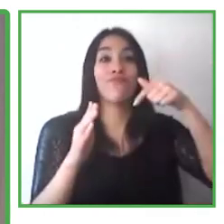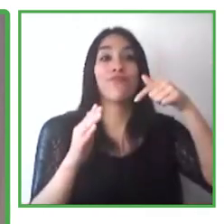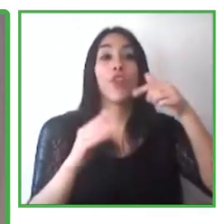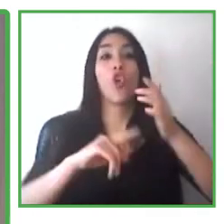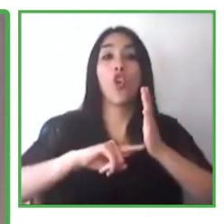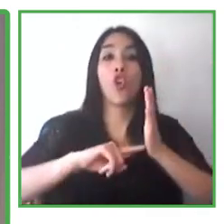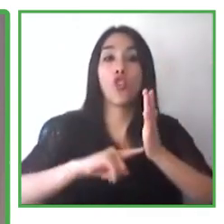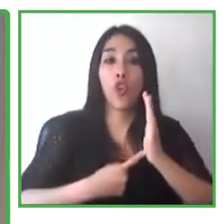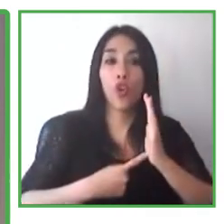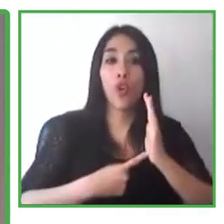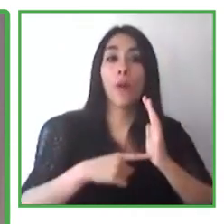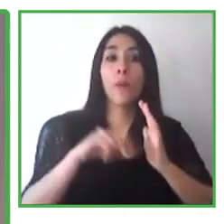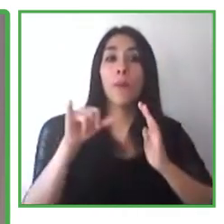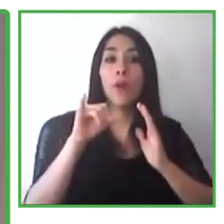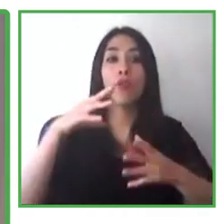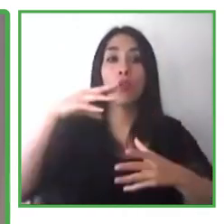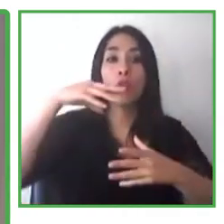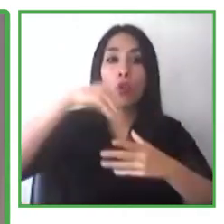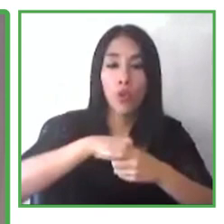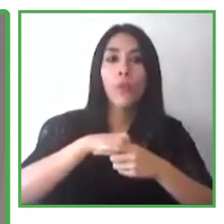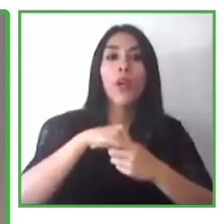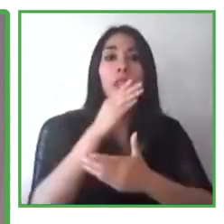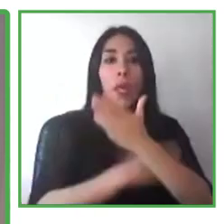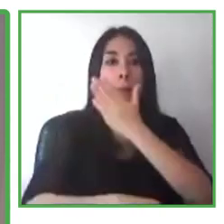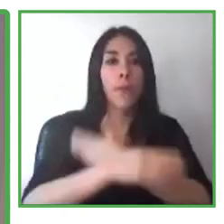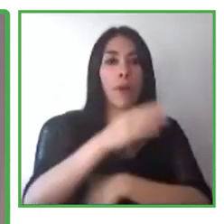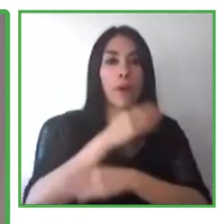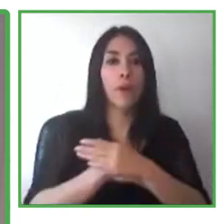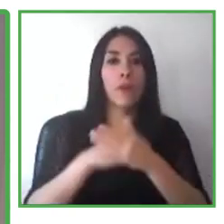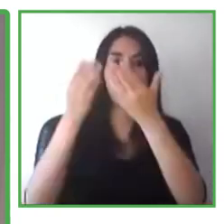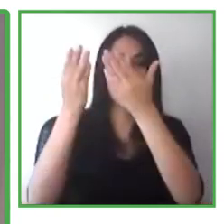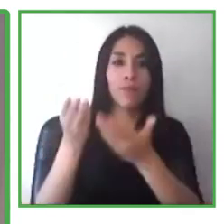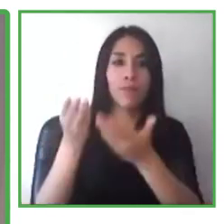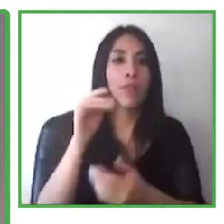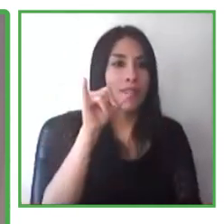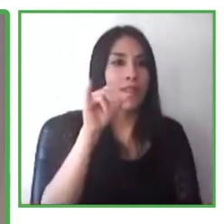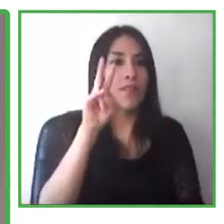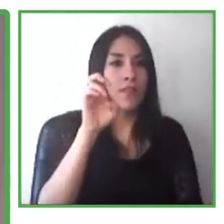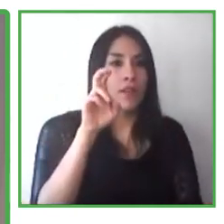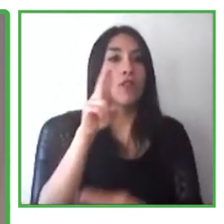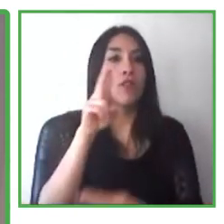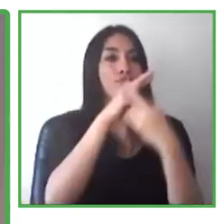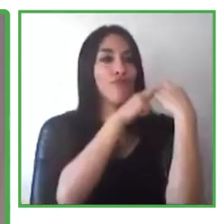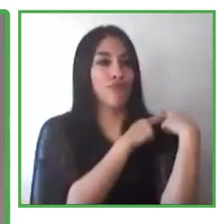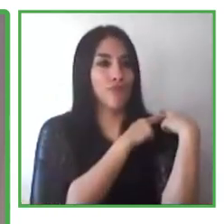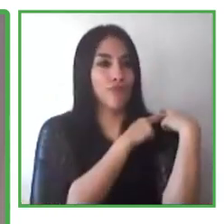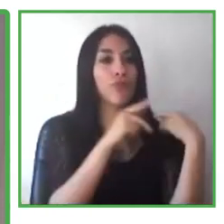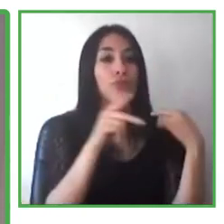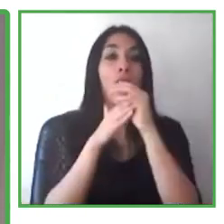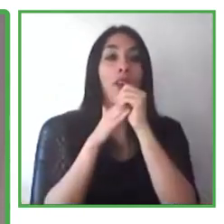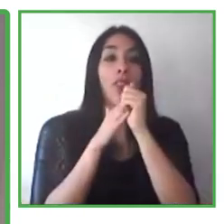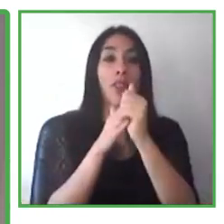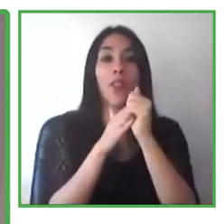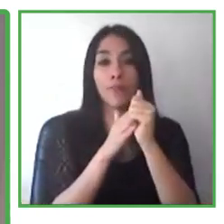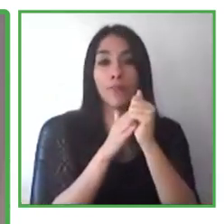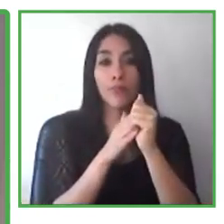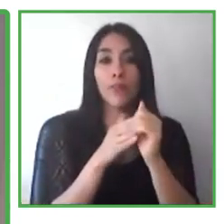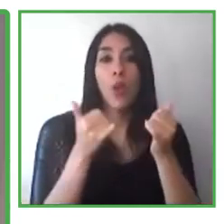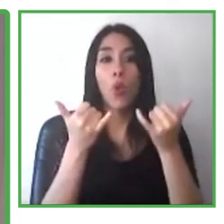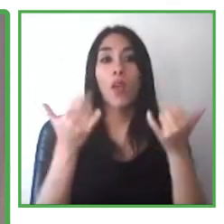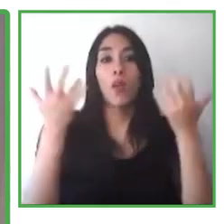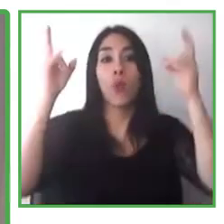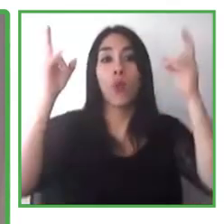at IBM that has really sort of led the company and provided this kind of global leadership.